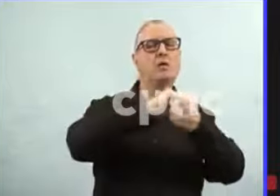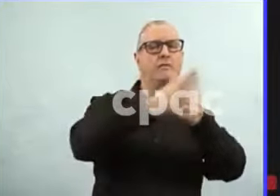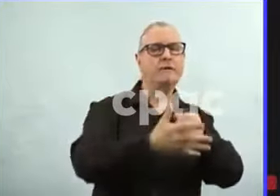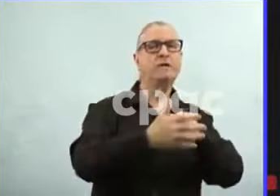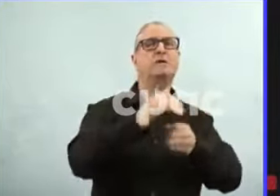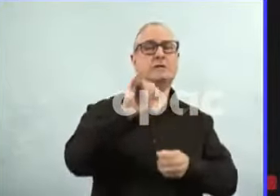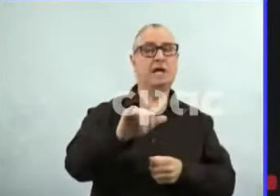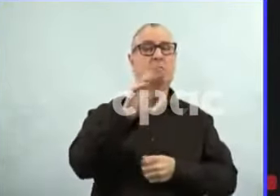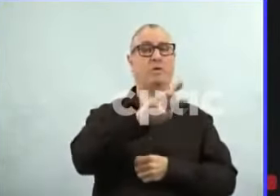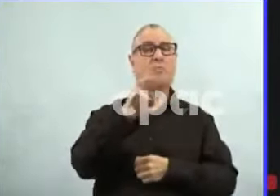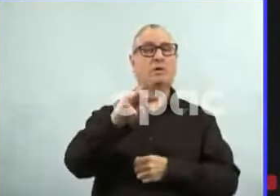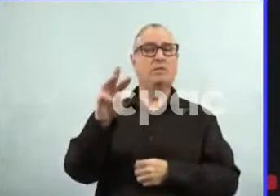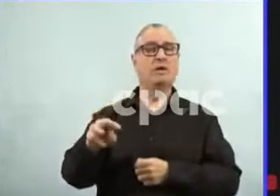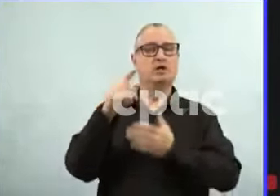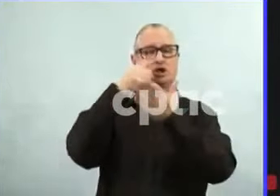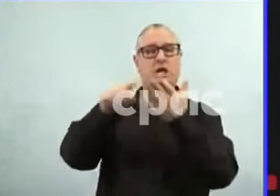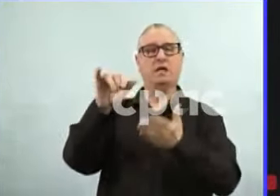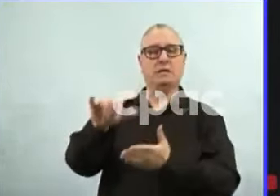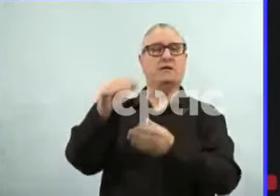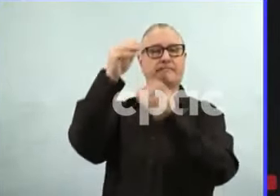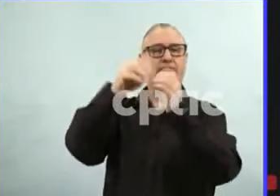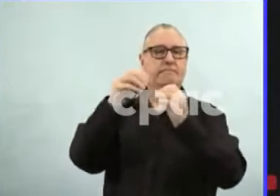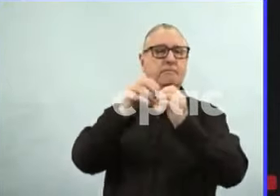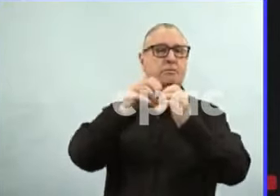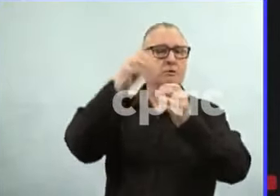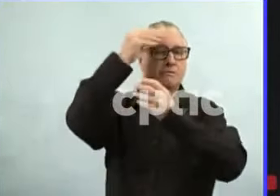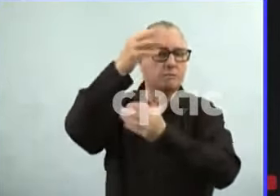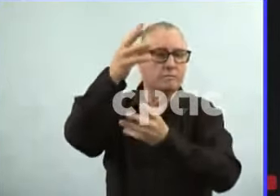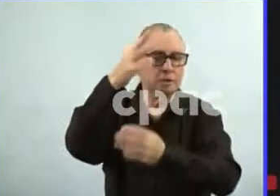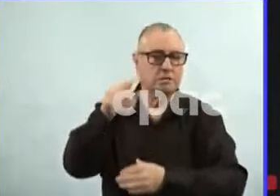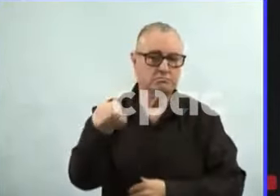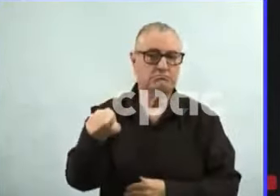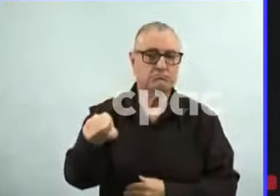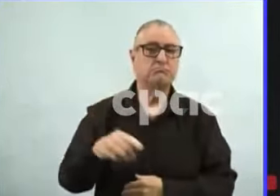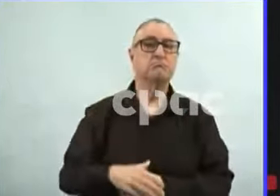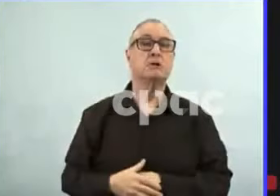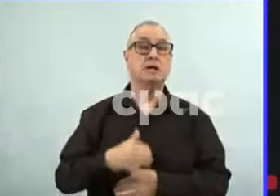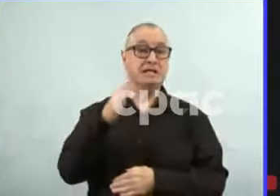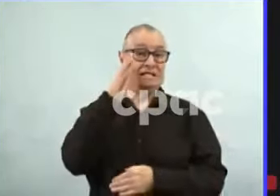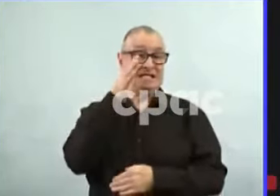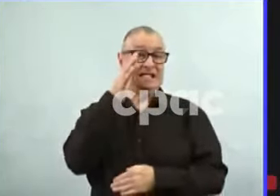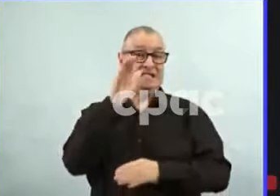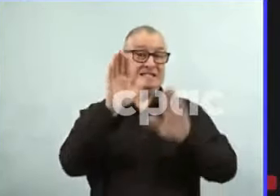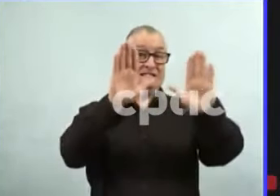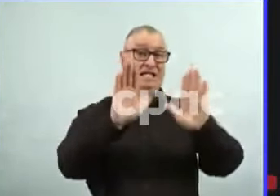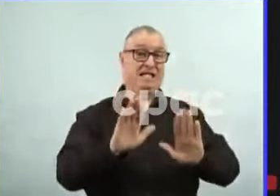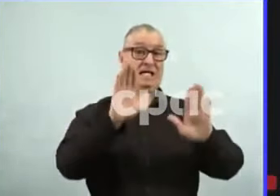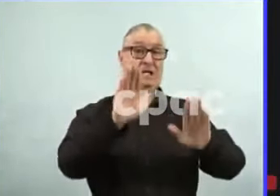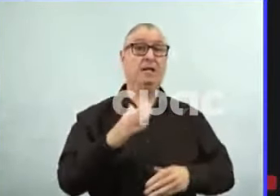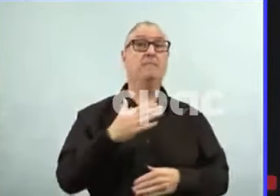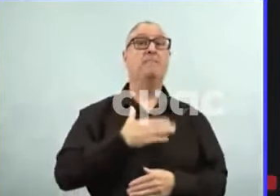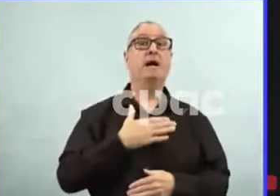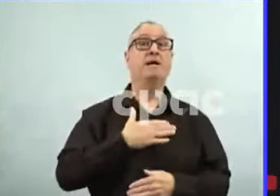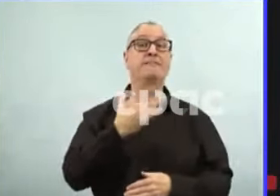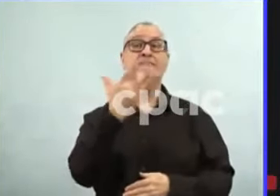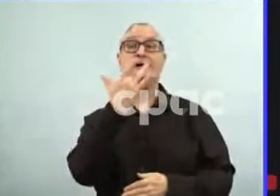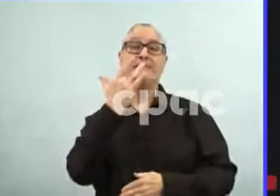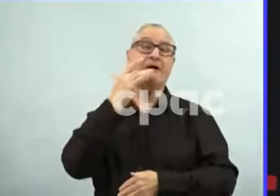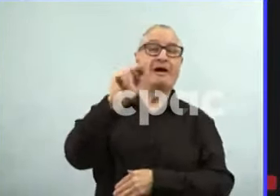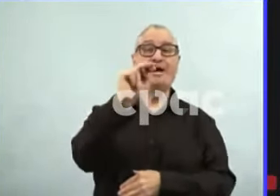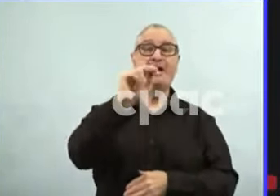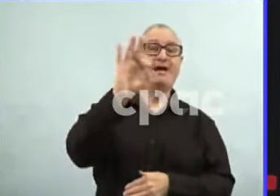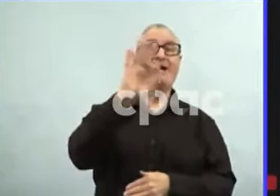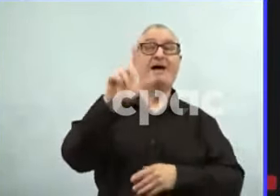While my NFL team is not playing again this Sunday, some of you might be planning to celebrate Super Bowl 56 with friends or family.